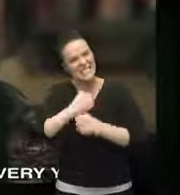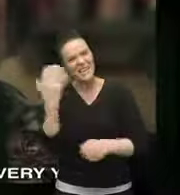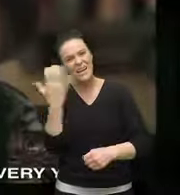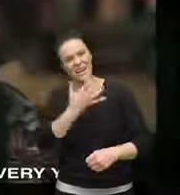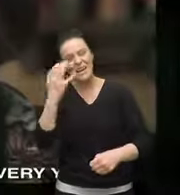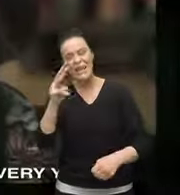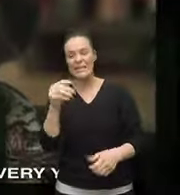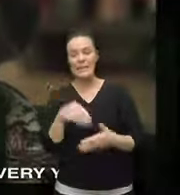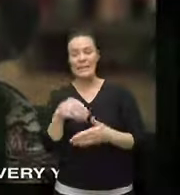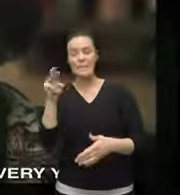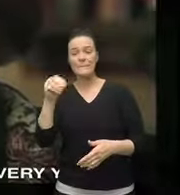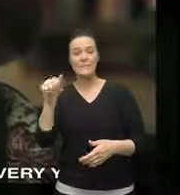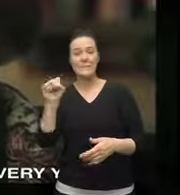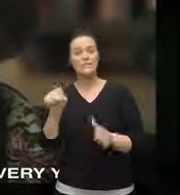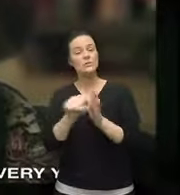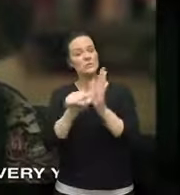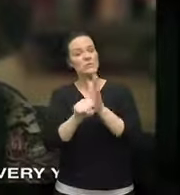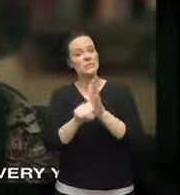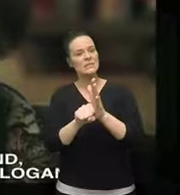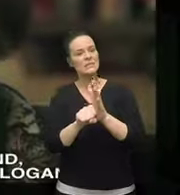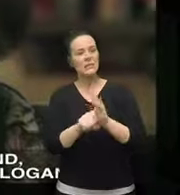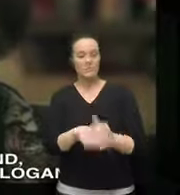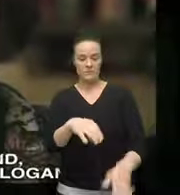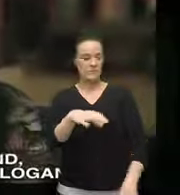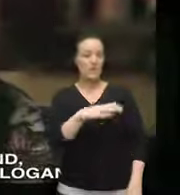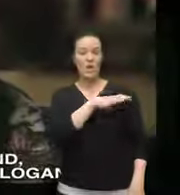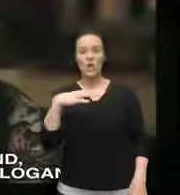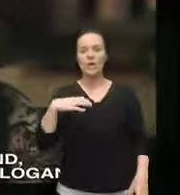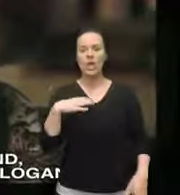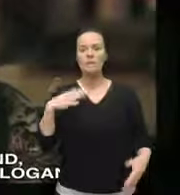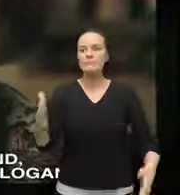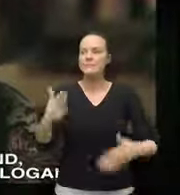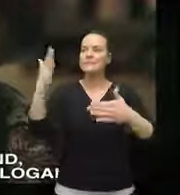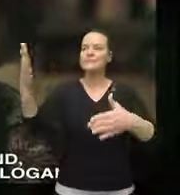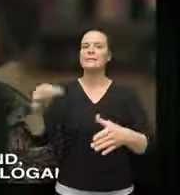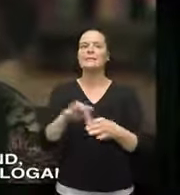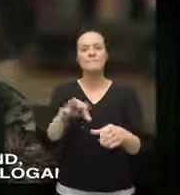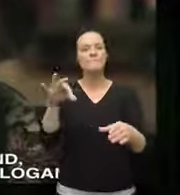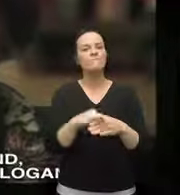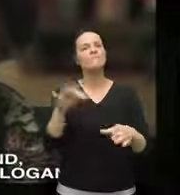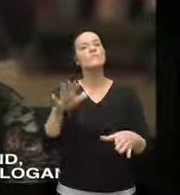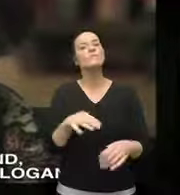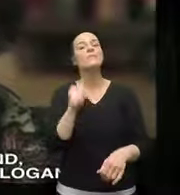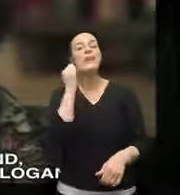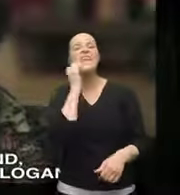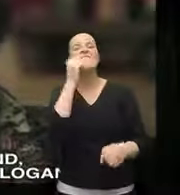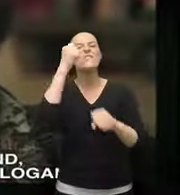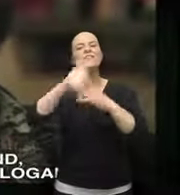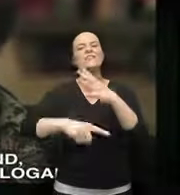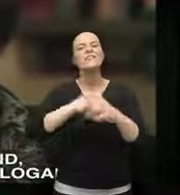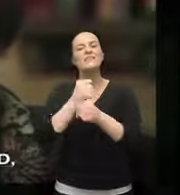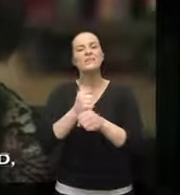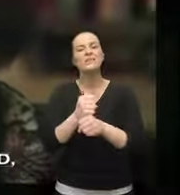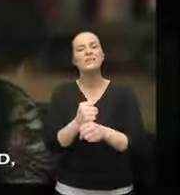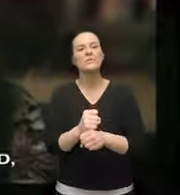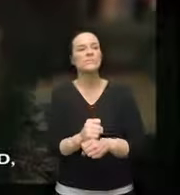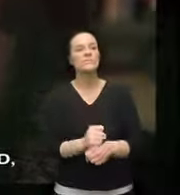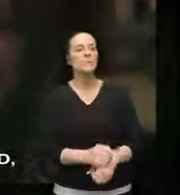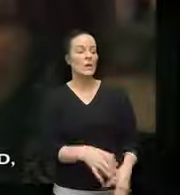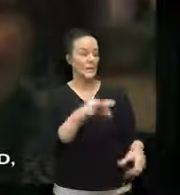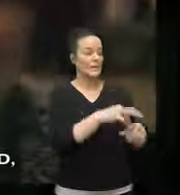Massachusetts all office holders were elected every year where annual elections end tyranny begins that was the slogan